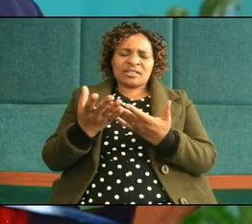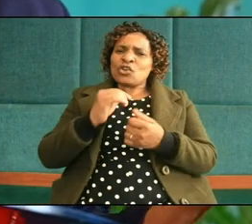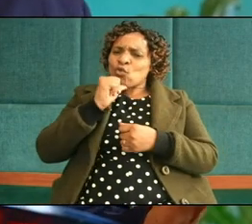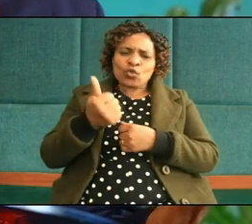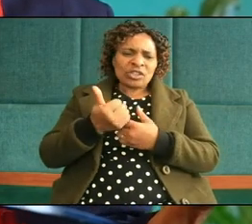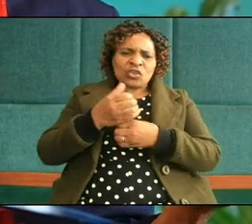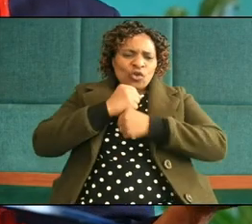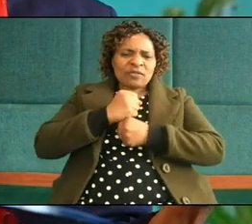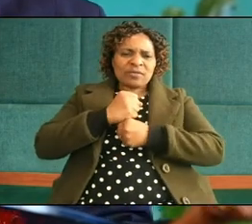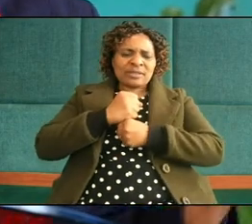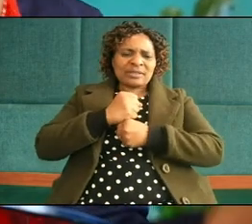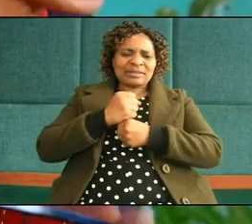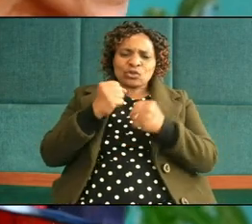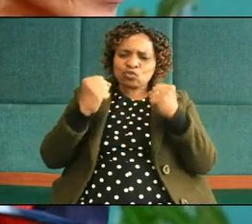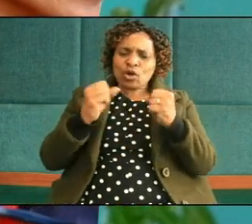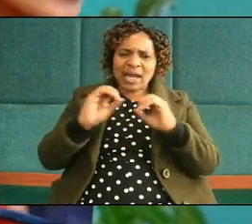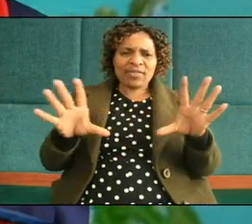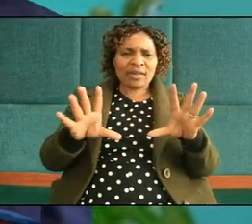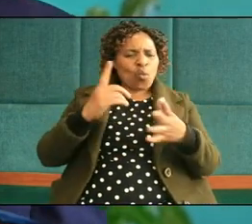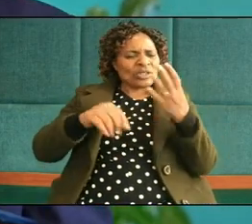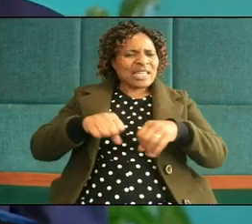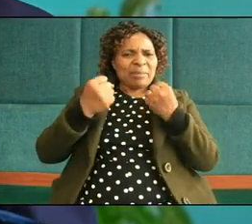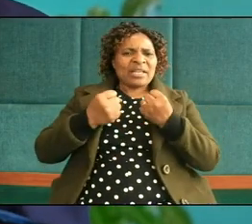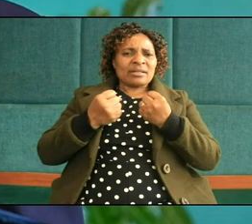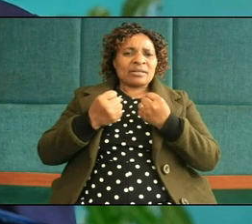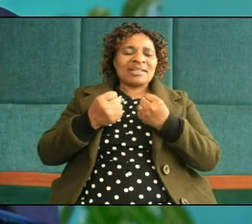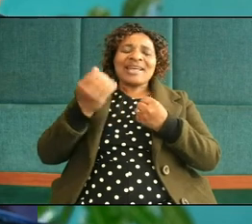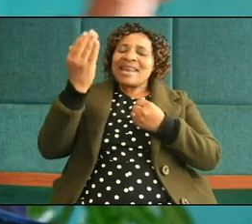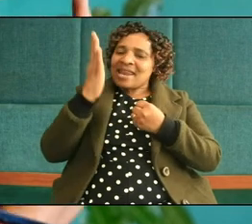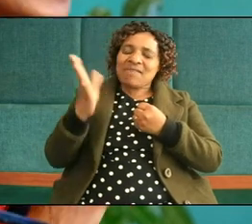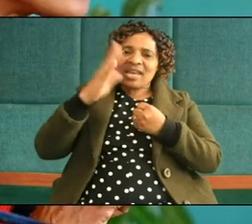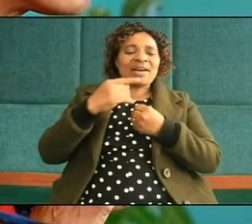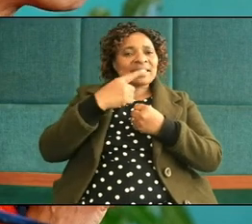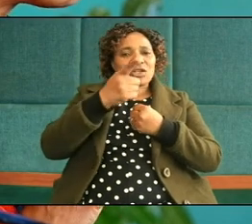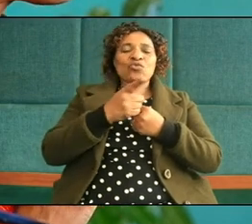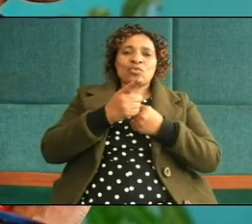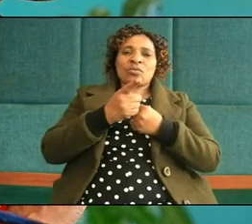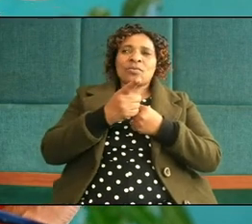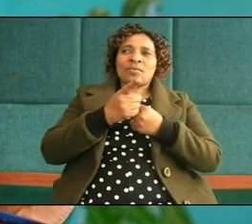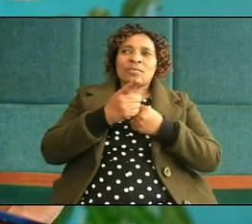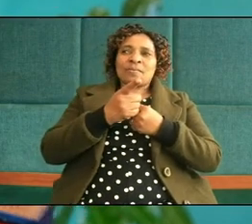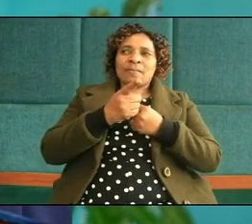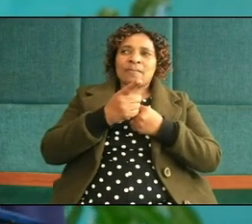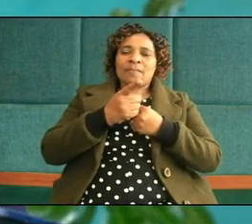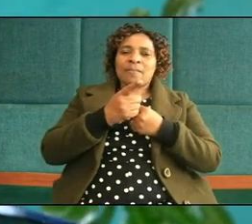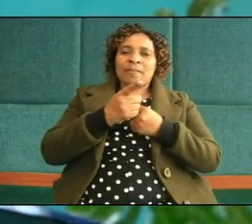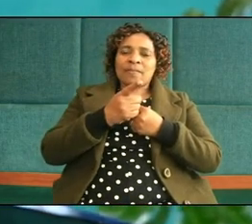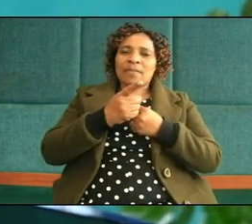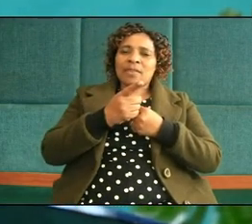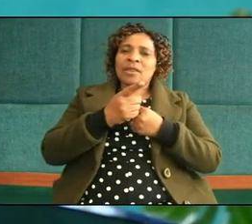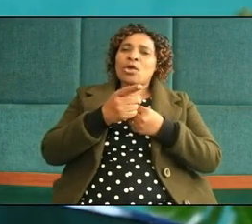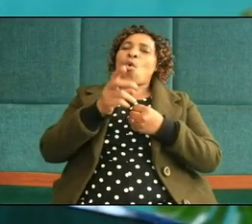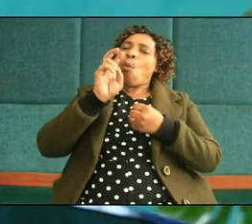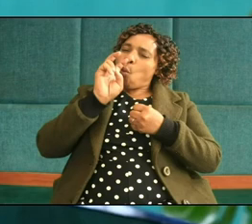stable what is happening he will never tell you this is a sign watch